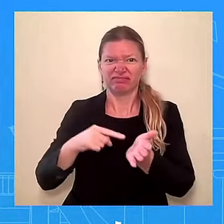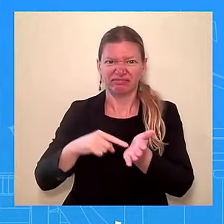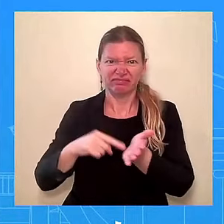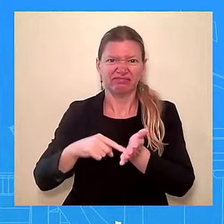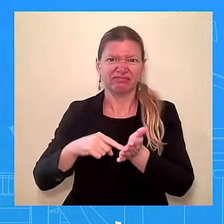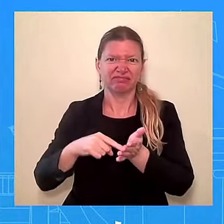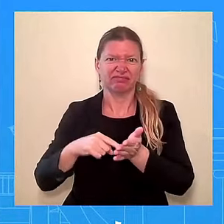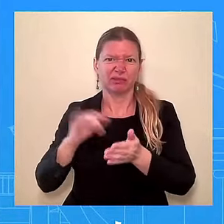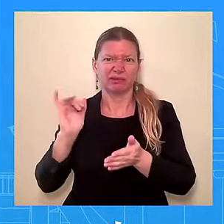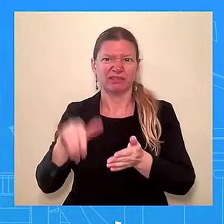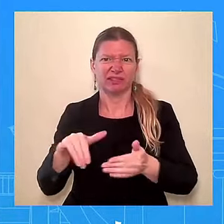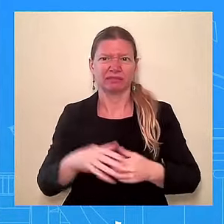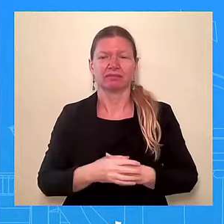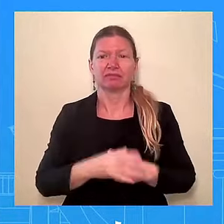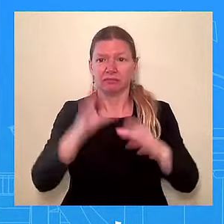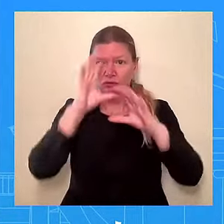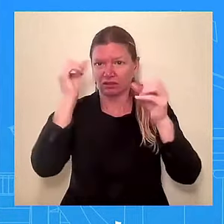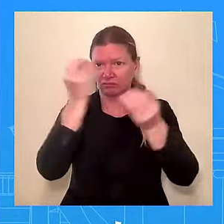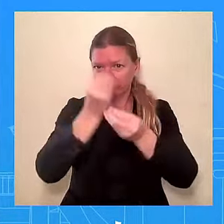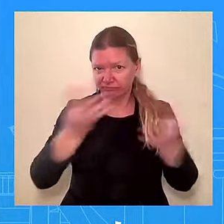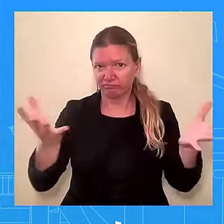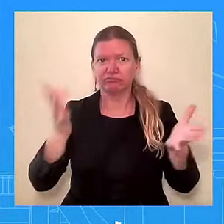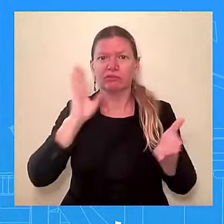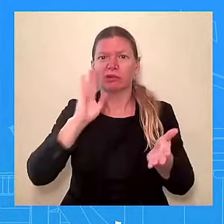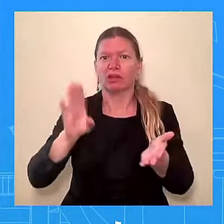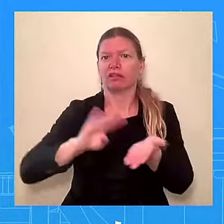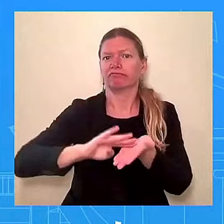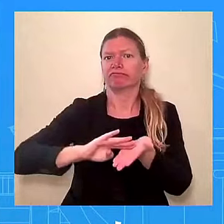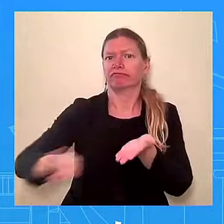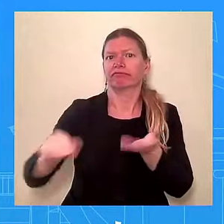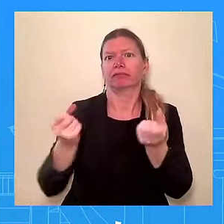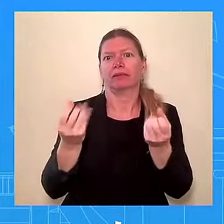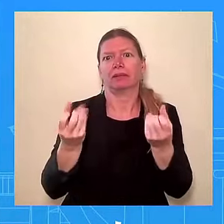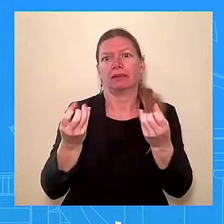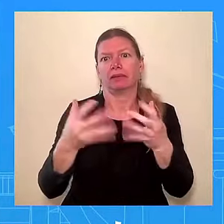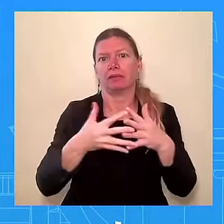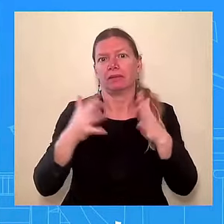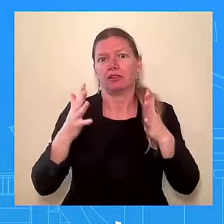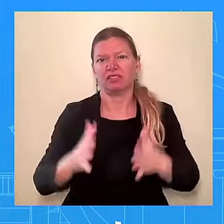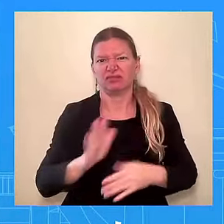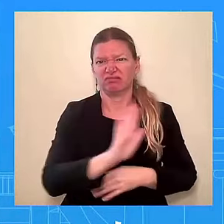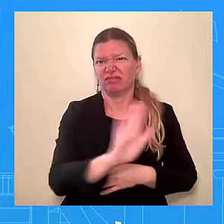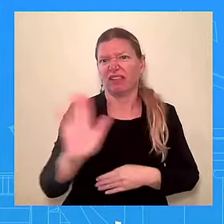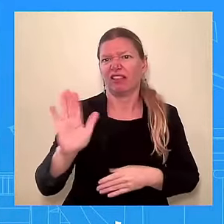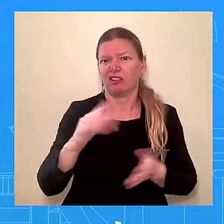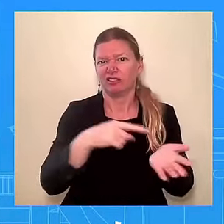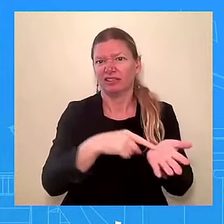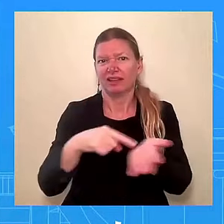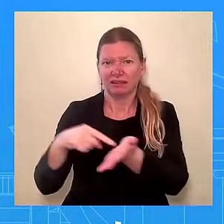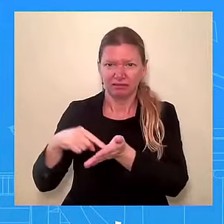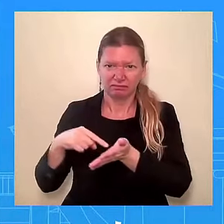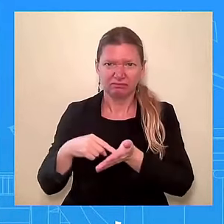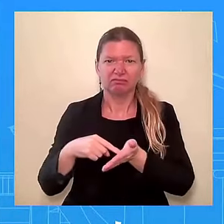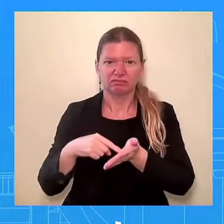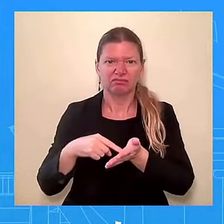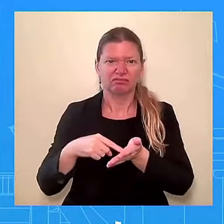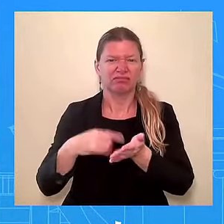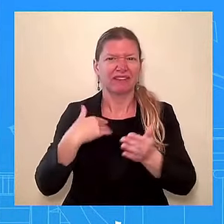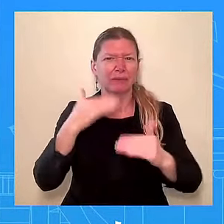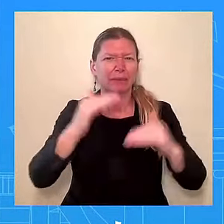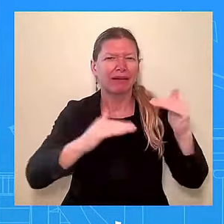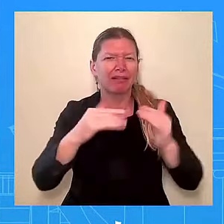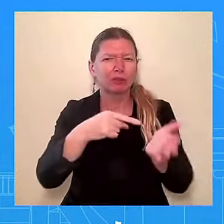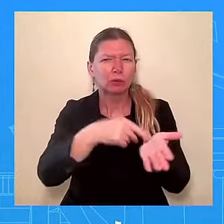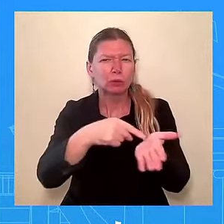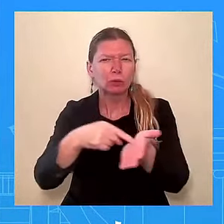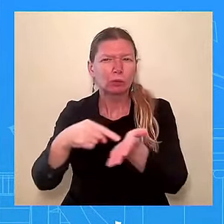millions of Americans, including those whose balances have grown due to runaway interest and those who have been repaying their loans for